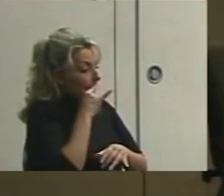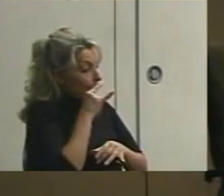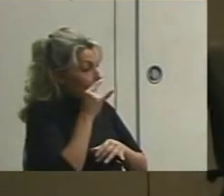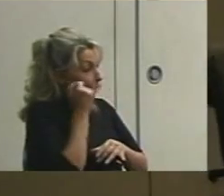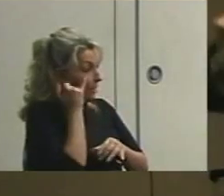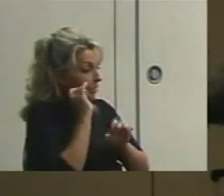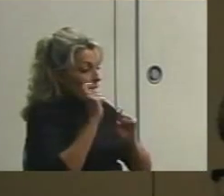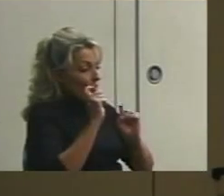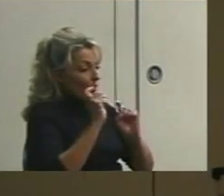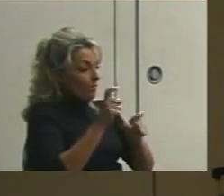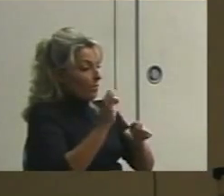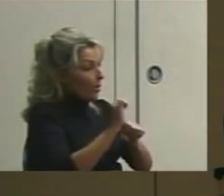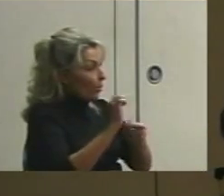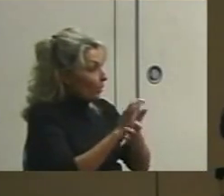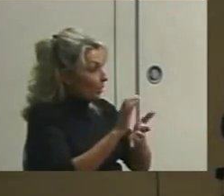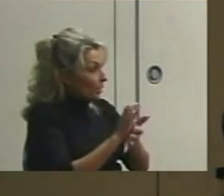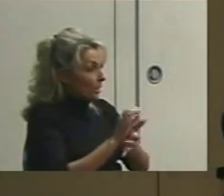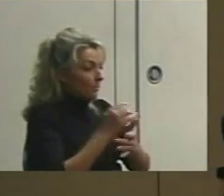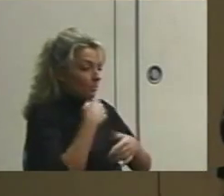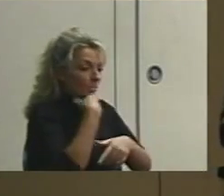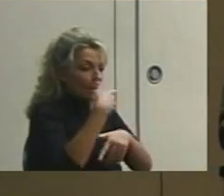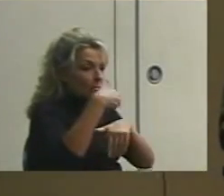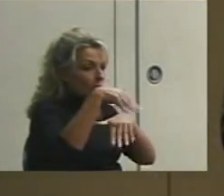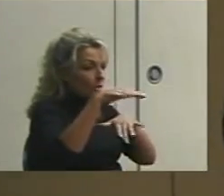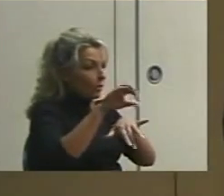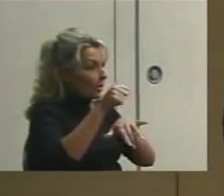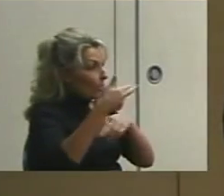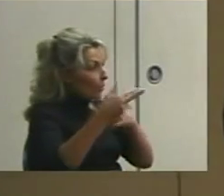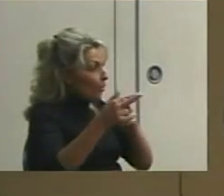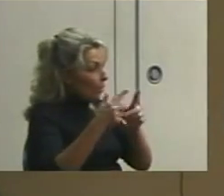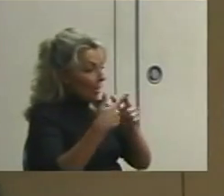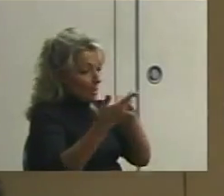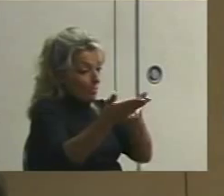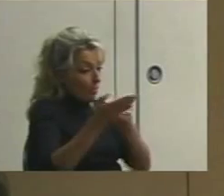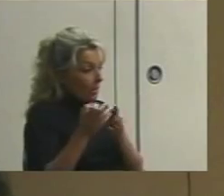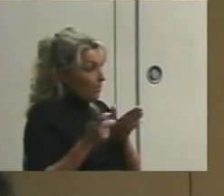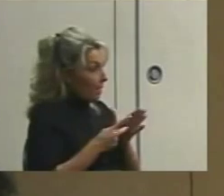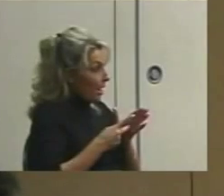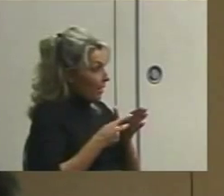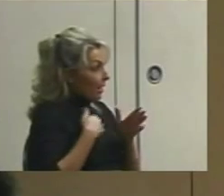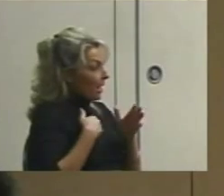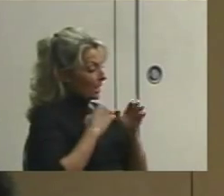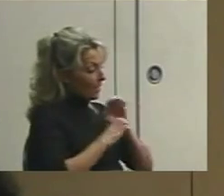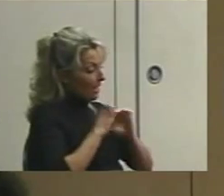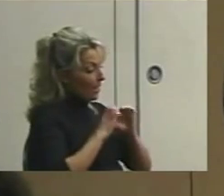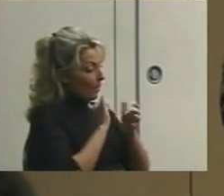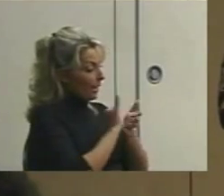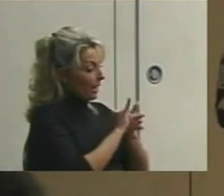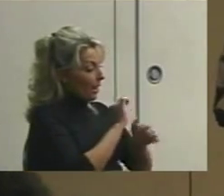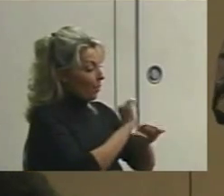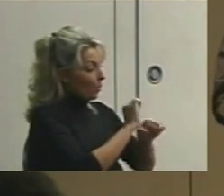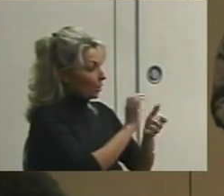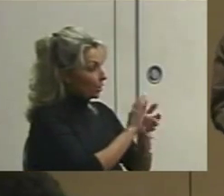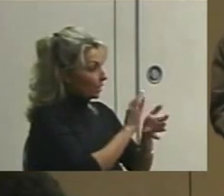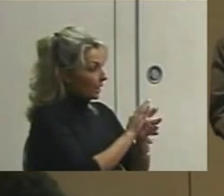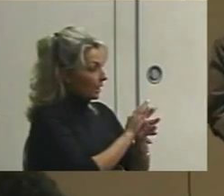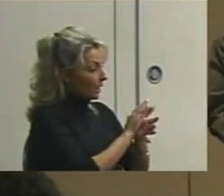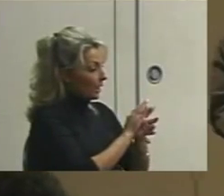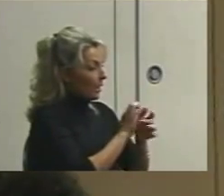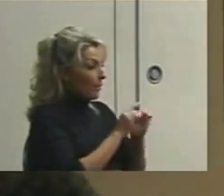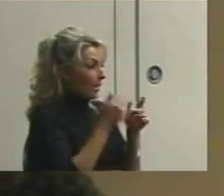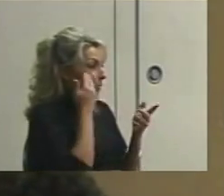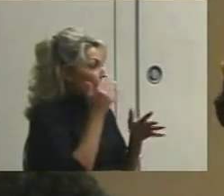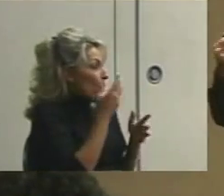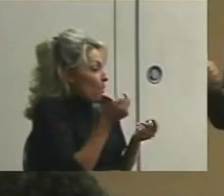another room and do it and bring it back. I can judge that worksheet, but I really don't know what happened when they were in that other room. Maybe somebody else did it for them.